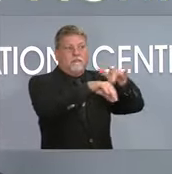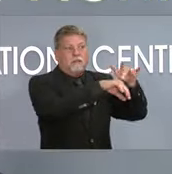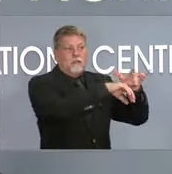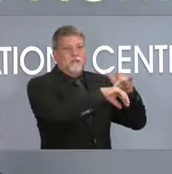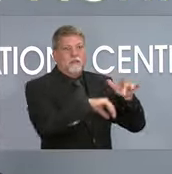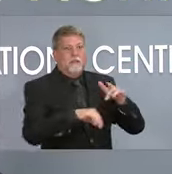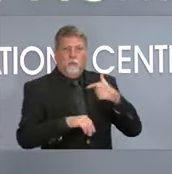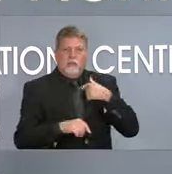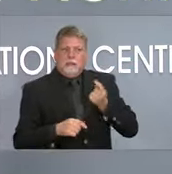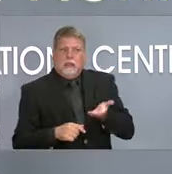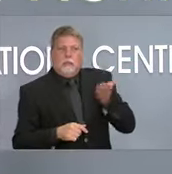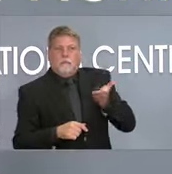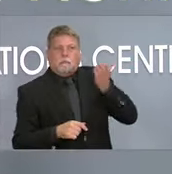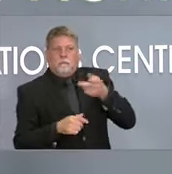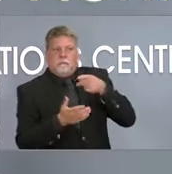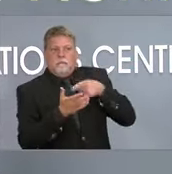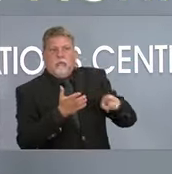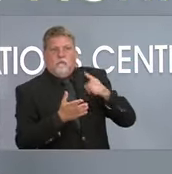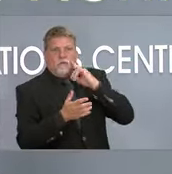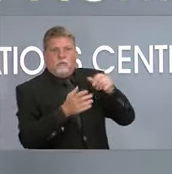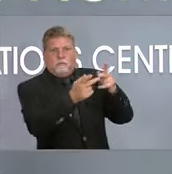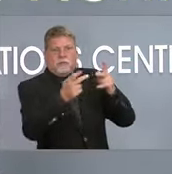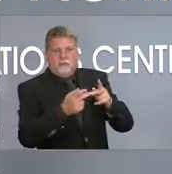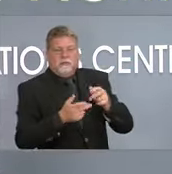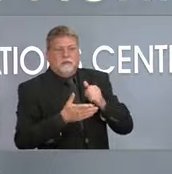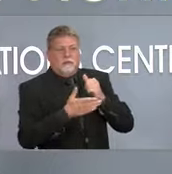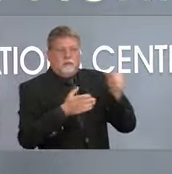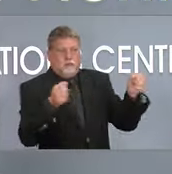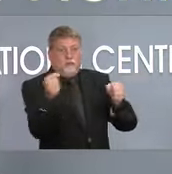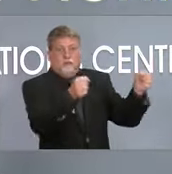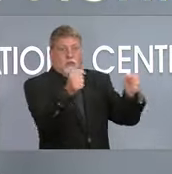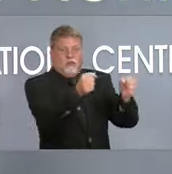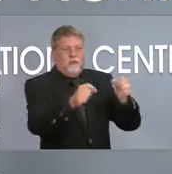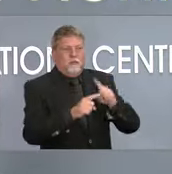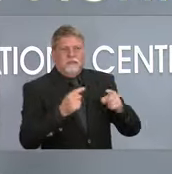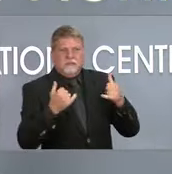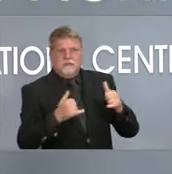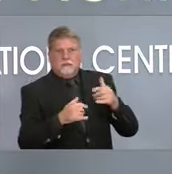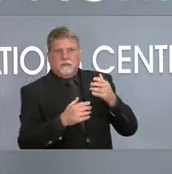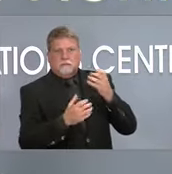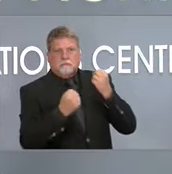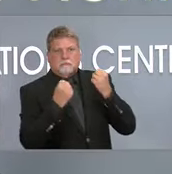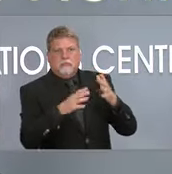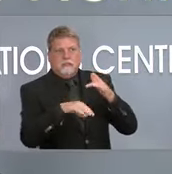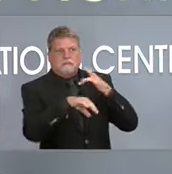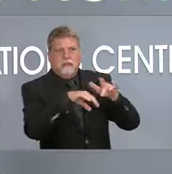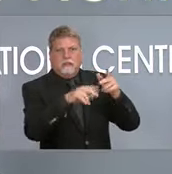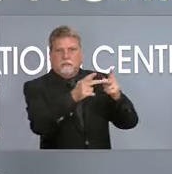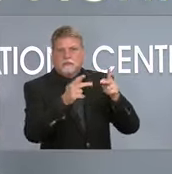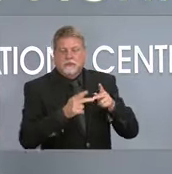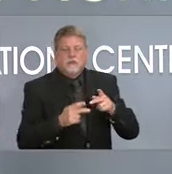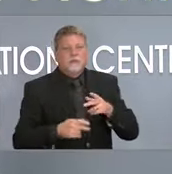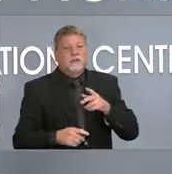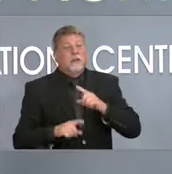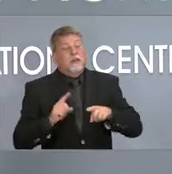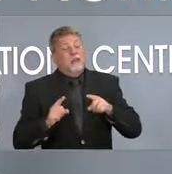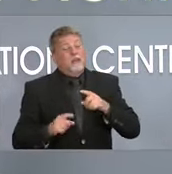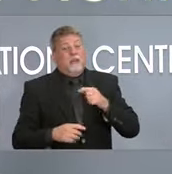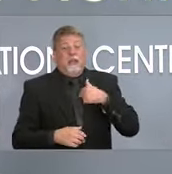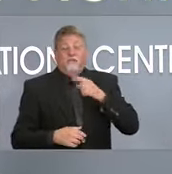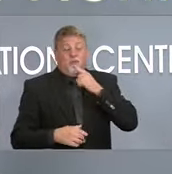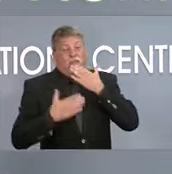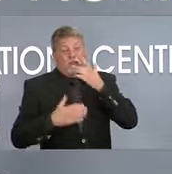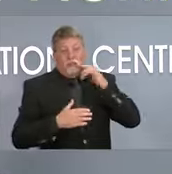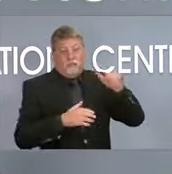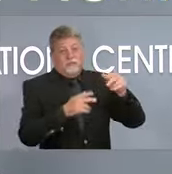But we need to get more of those officers who I'm grateful for risking their lives and serving our